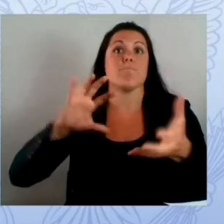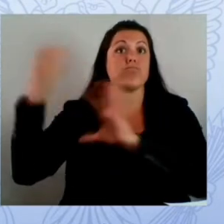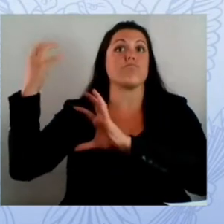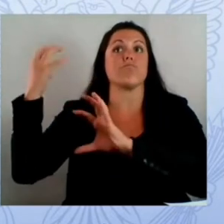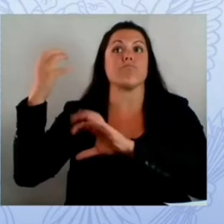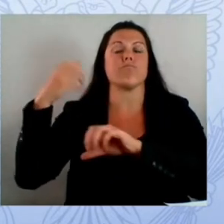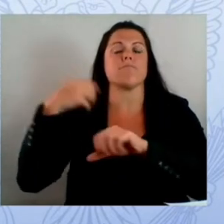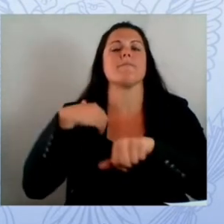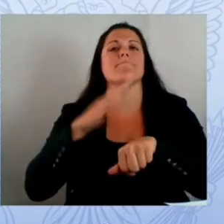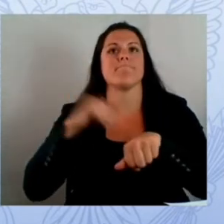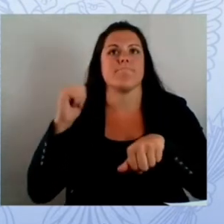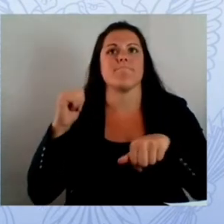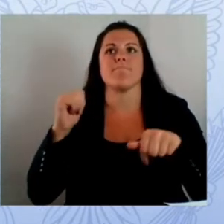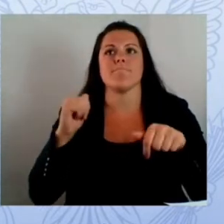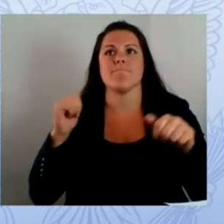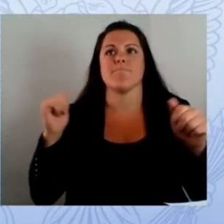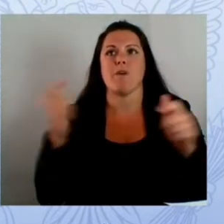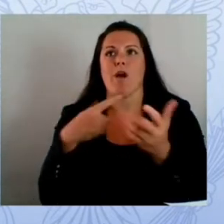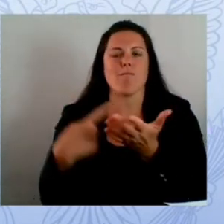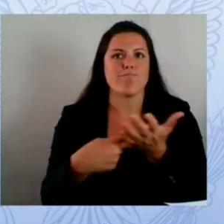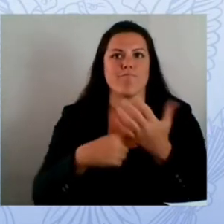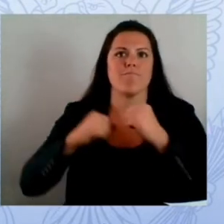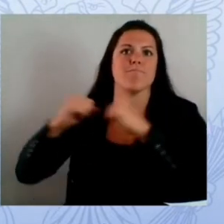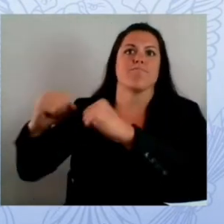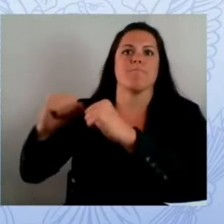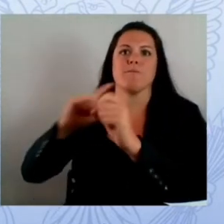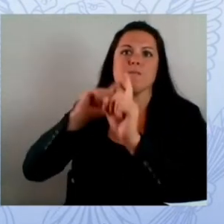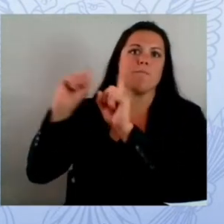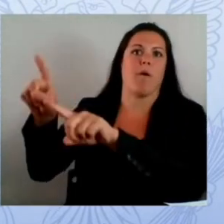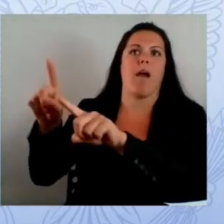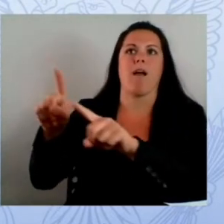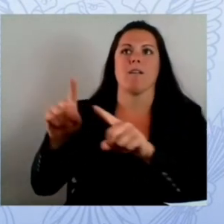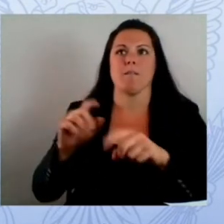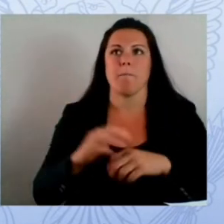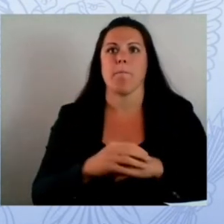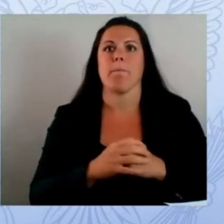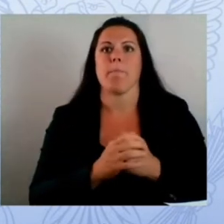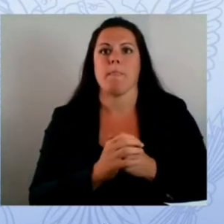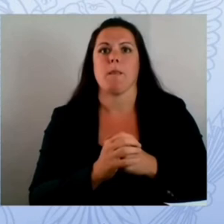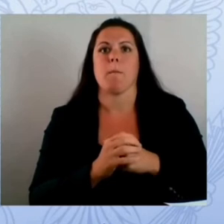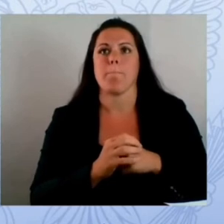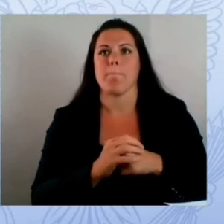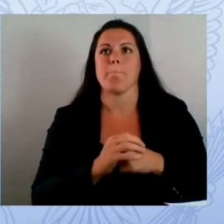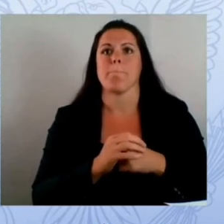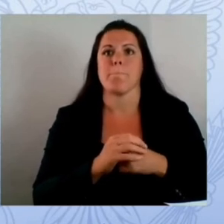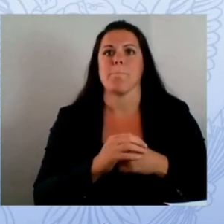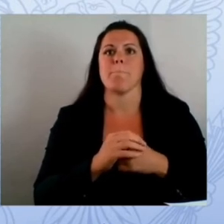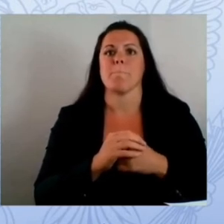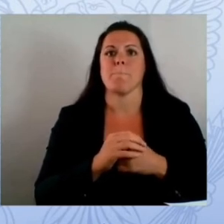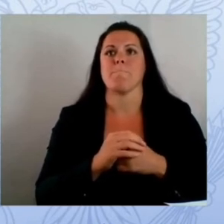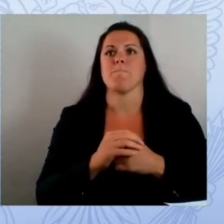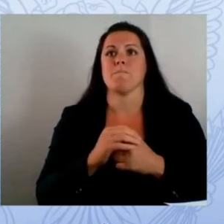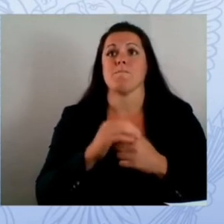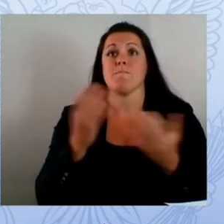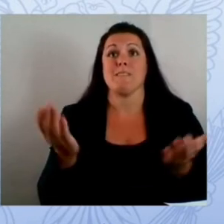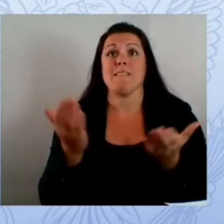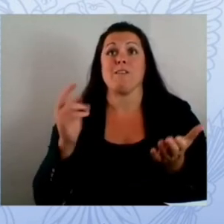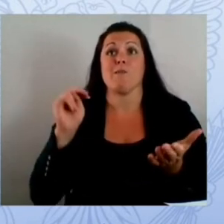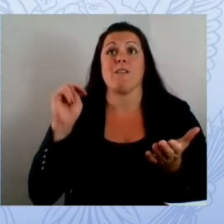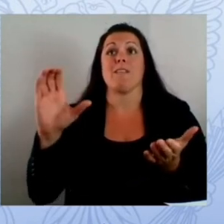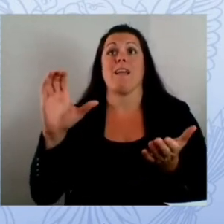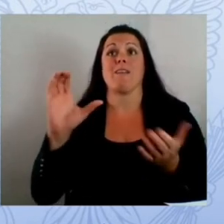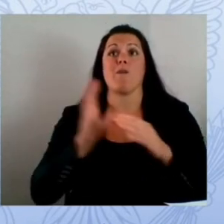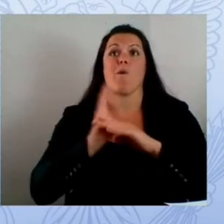any one of the north carolina 2780 schools they are required to report that incident to me and to our